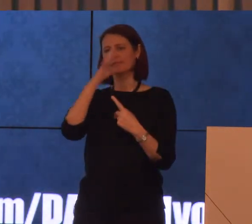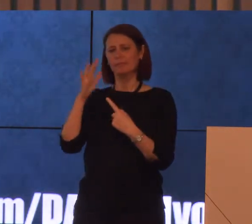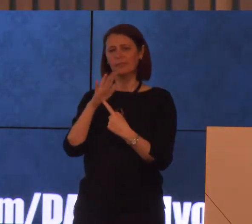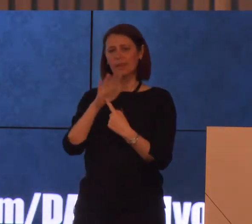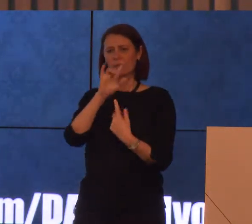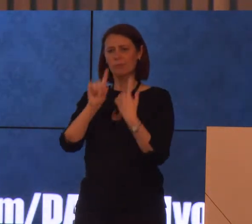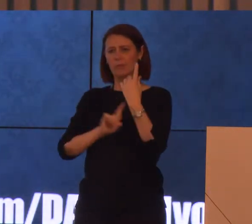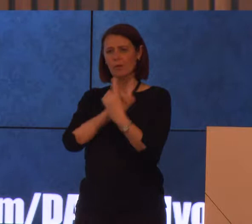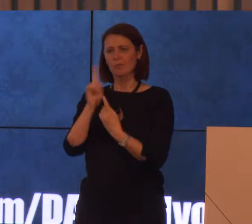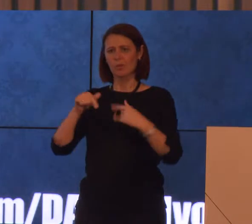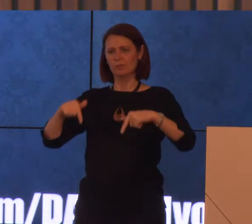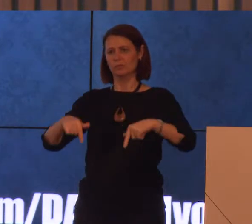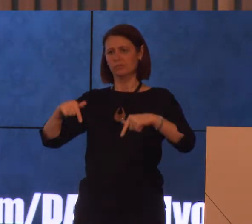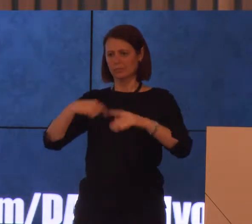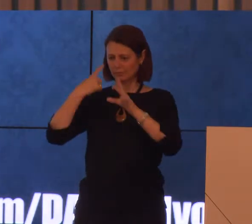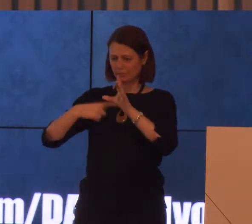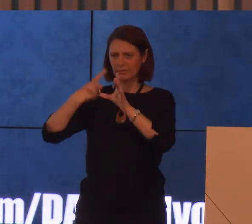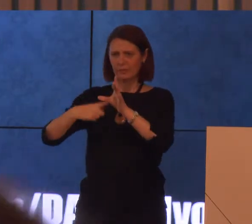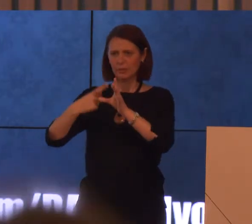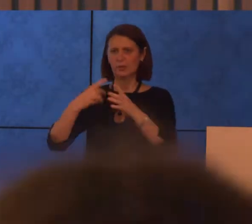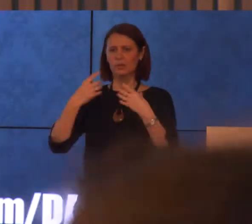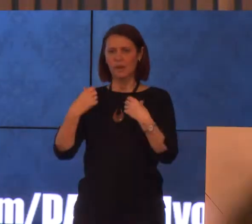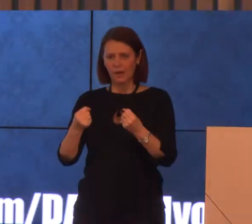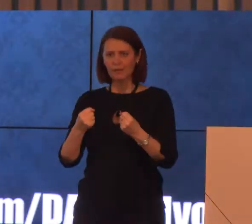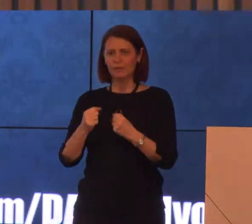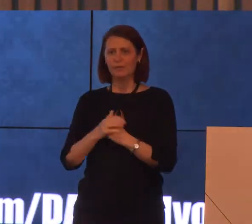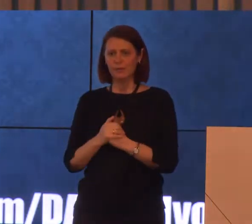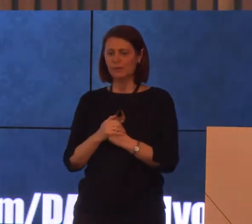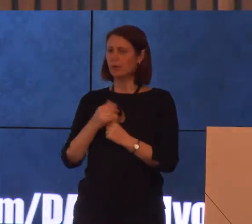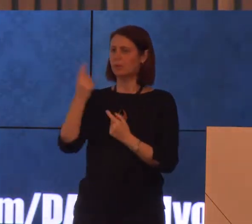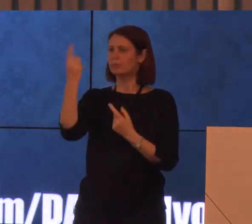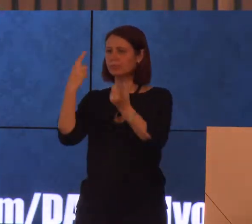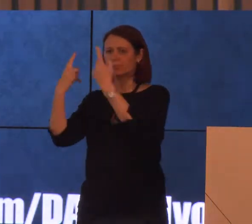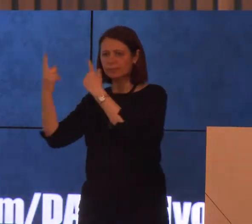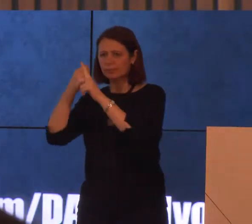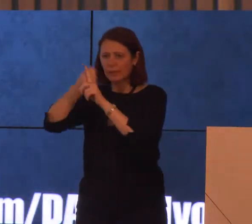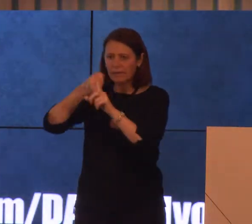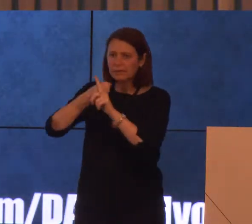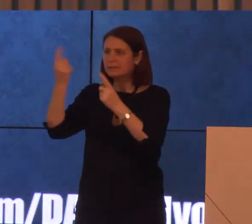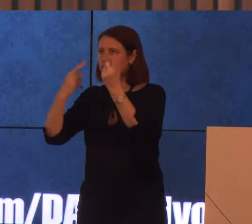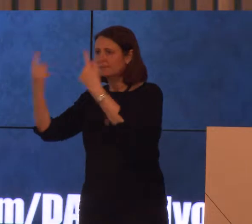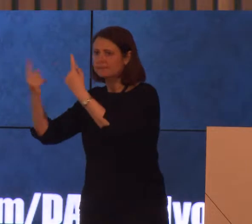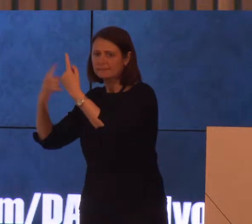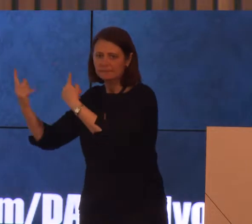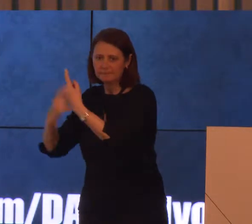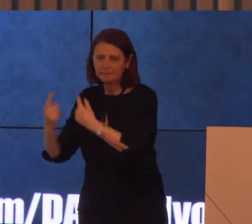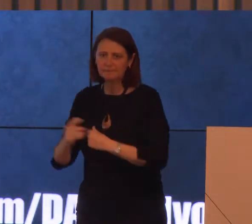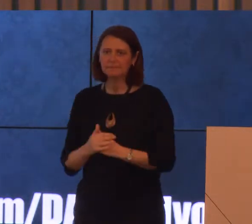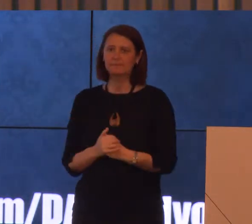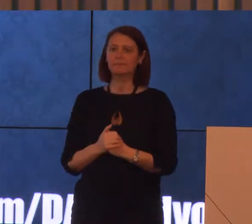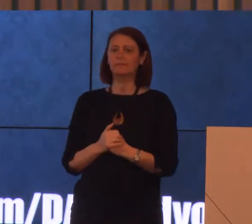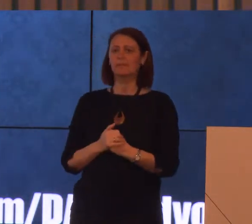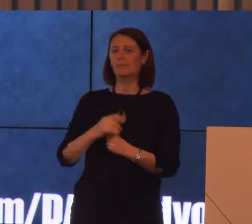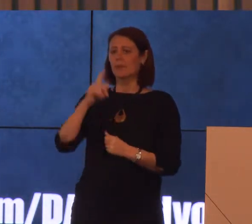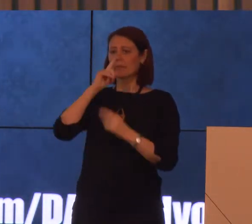this is every year when we bring advocates and indeed advocates of